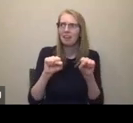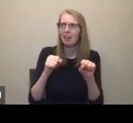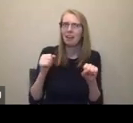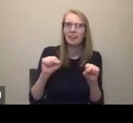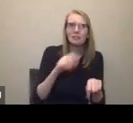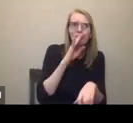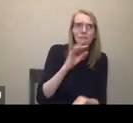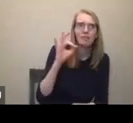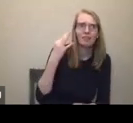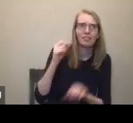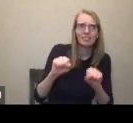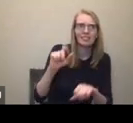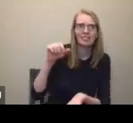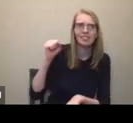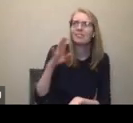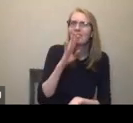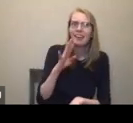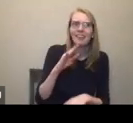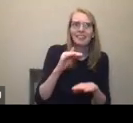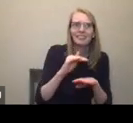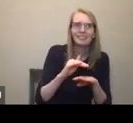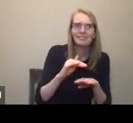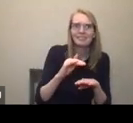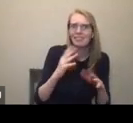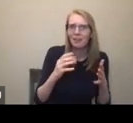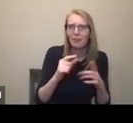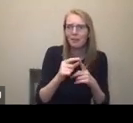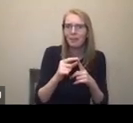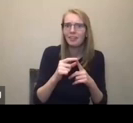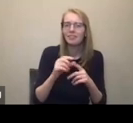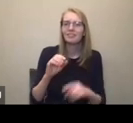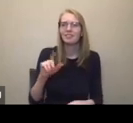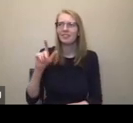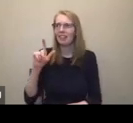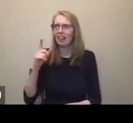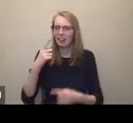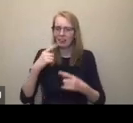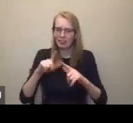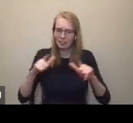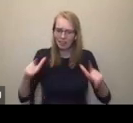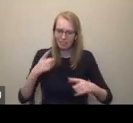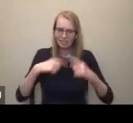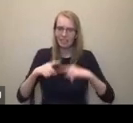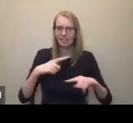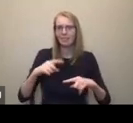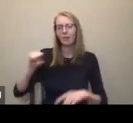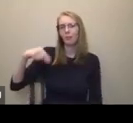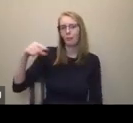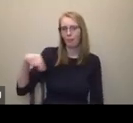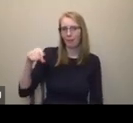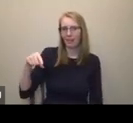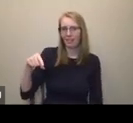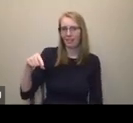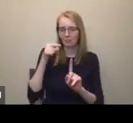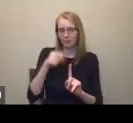Anyway, so that's the abbreviation for the language designing of Quebec. So this is specific to Quebec and Canadian sign